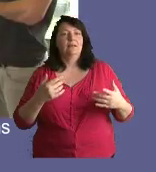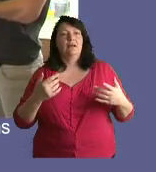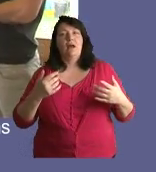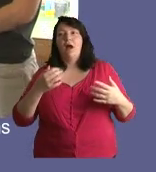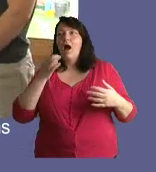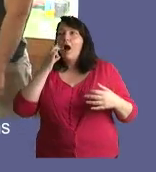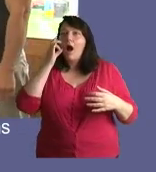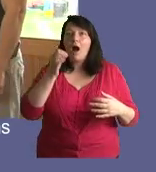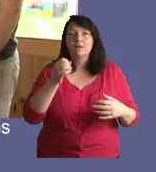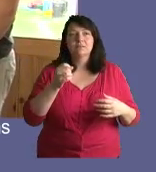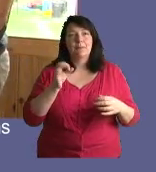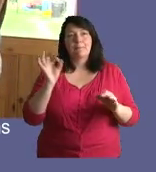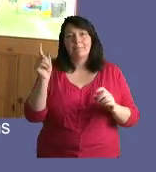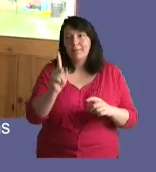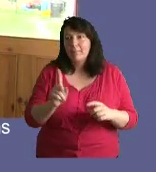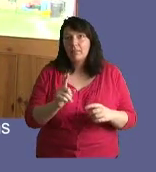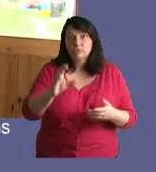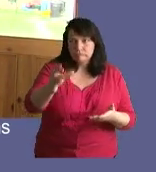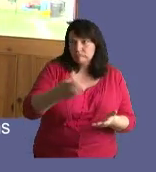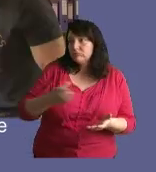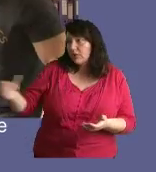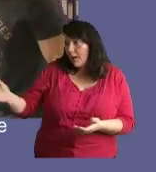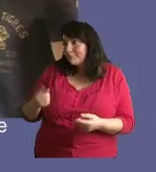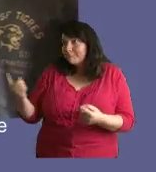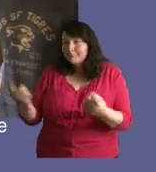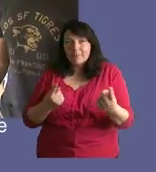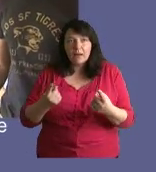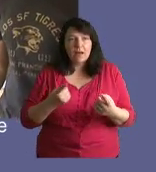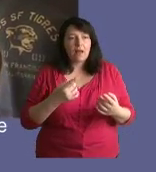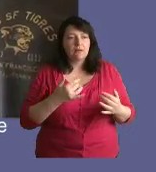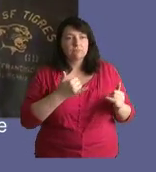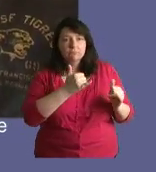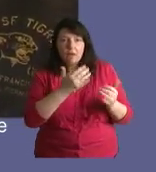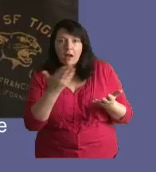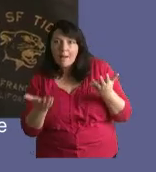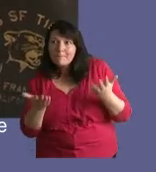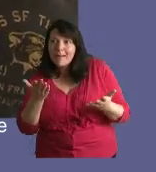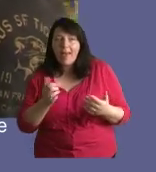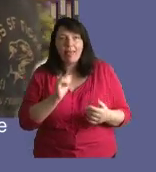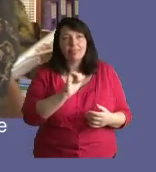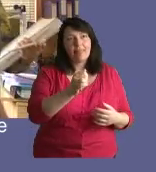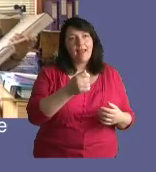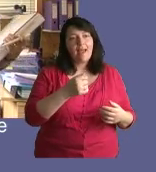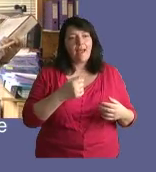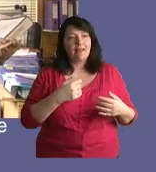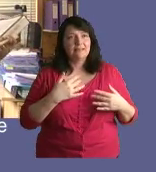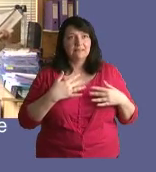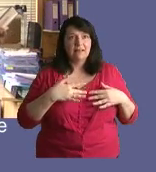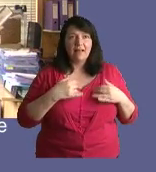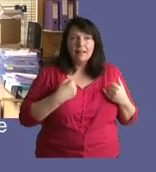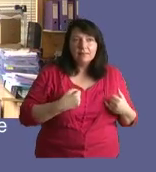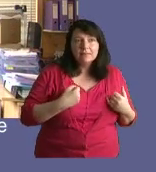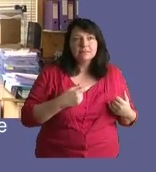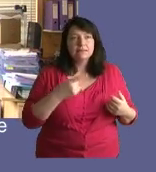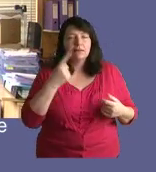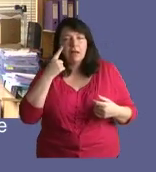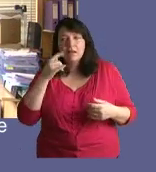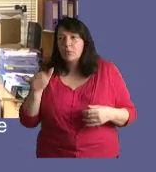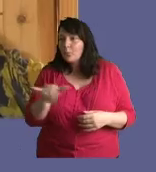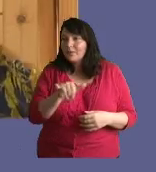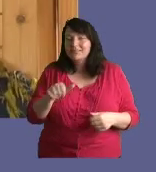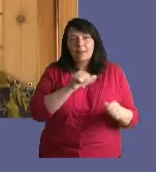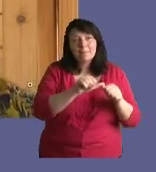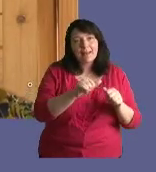basics recruit people by their symptoms and signs and then compare the two tests and see